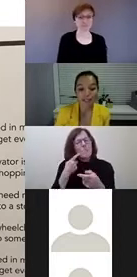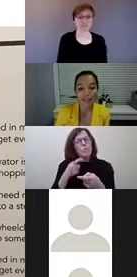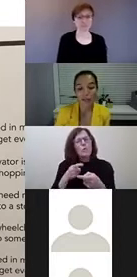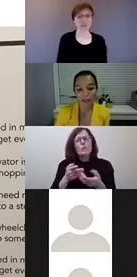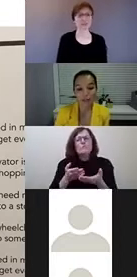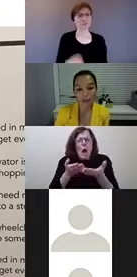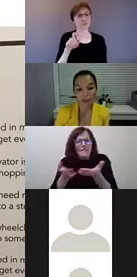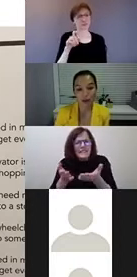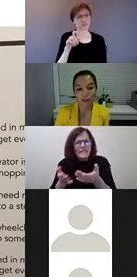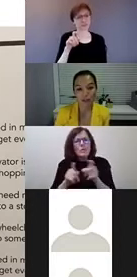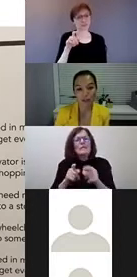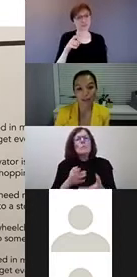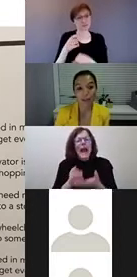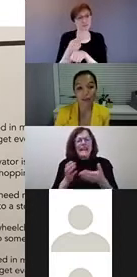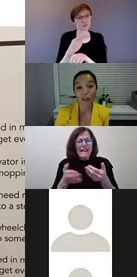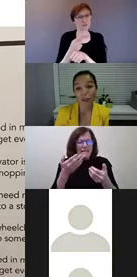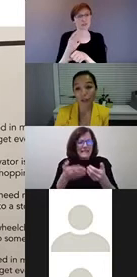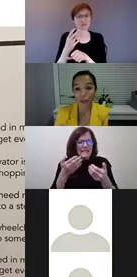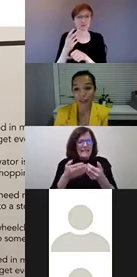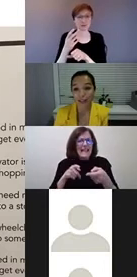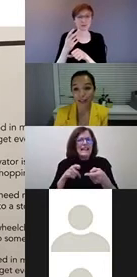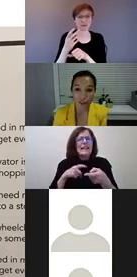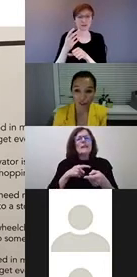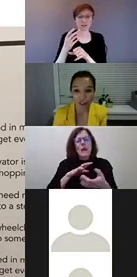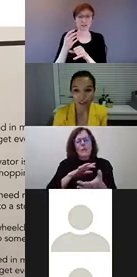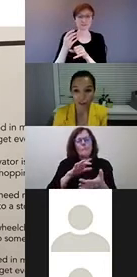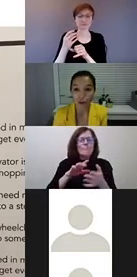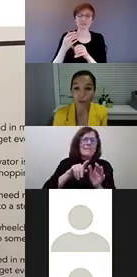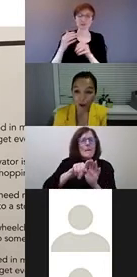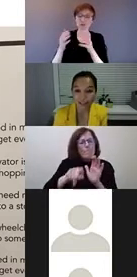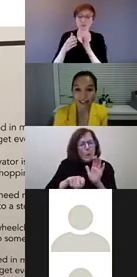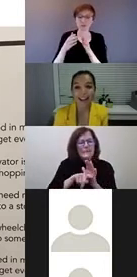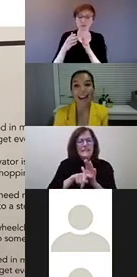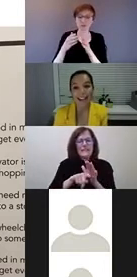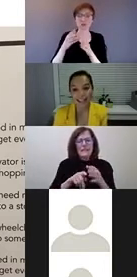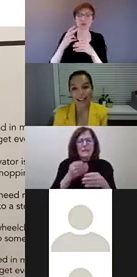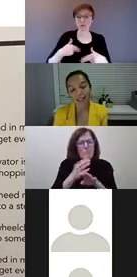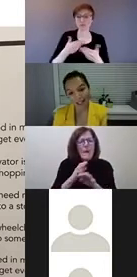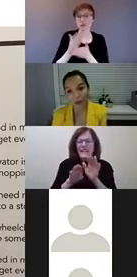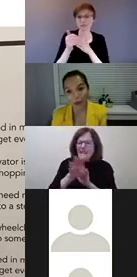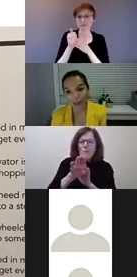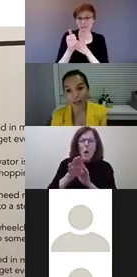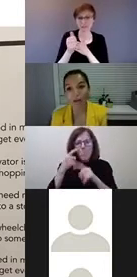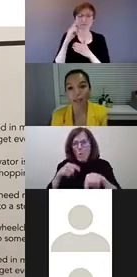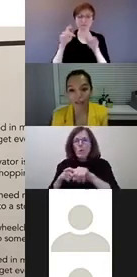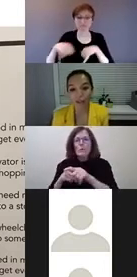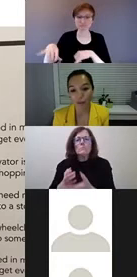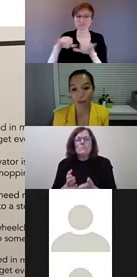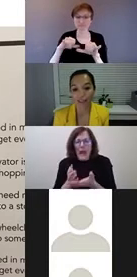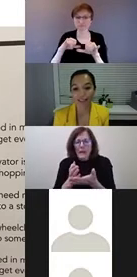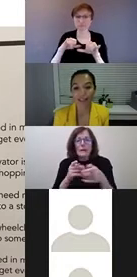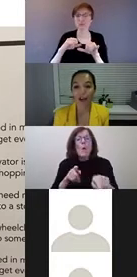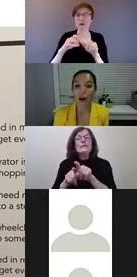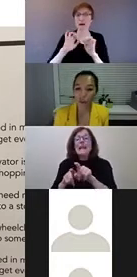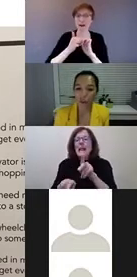to facilitate participation in policymaking seem to be good solutions that the research literature supports, and that stakeholders, I believe, are